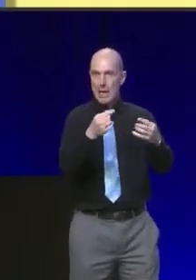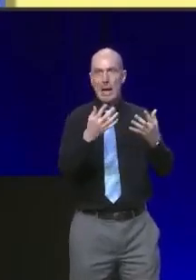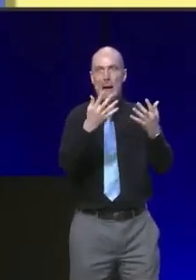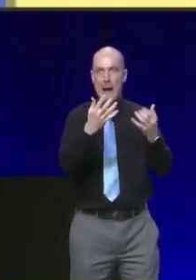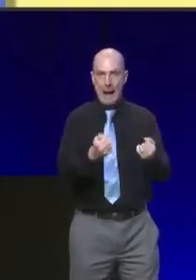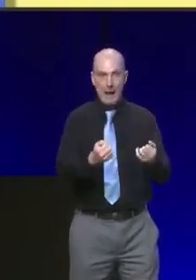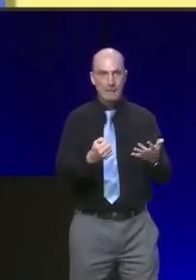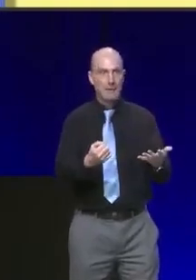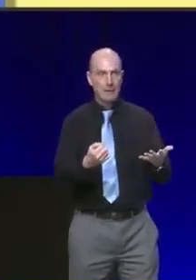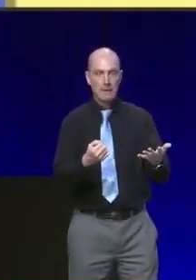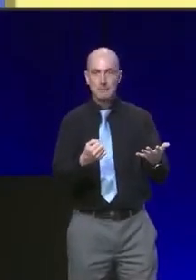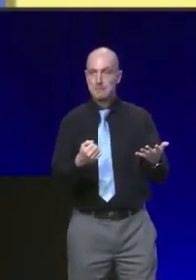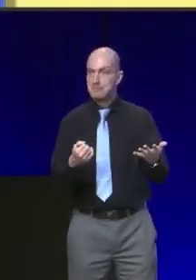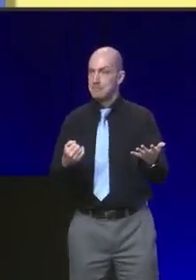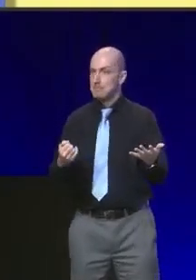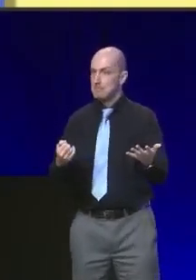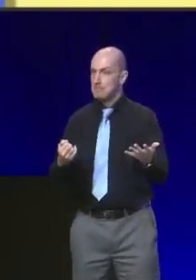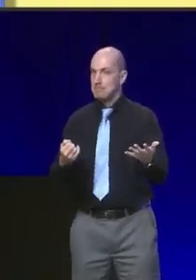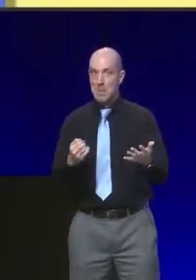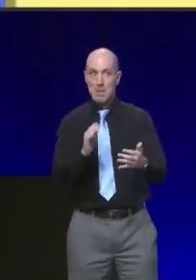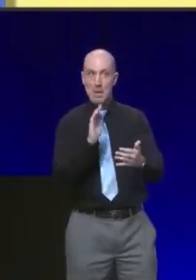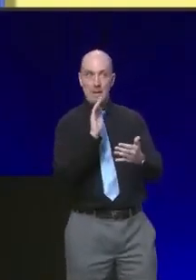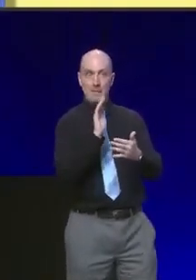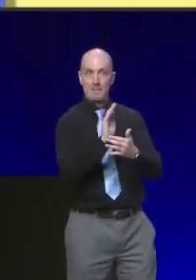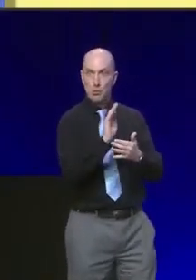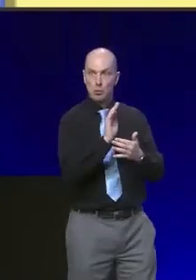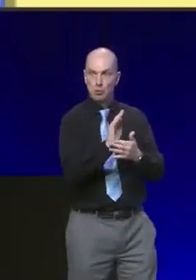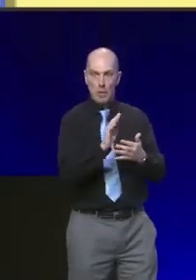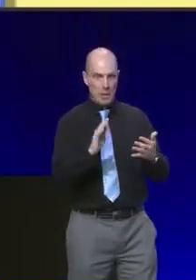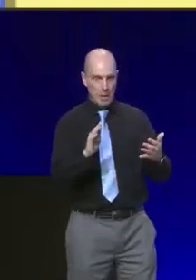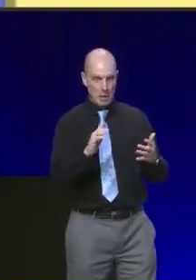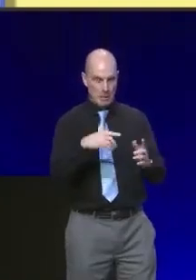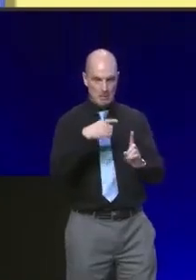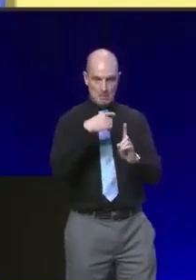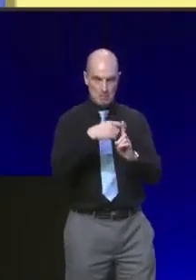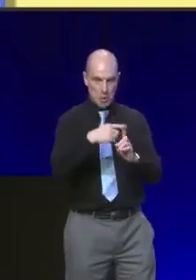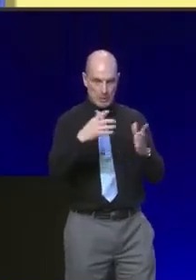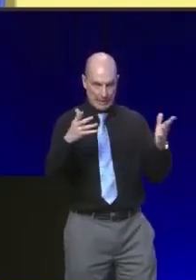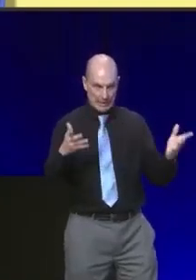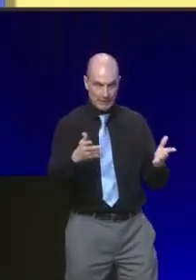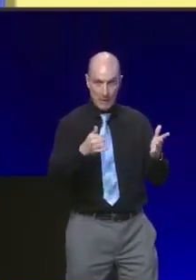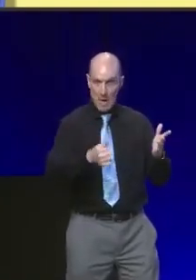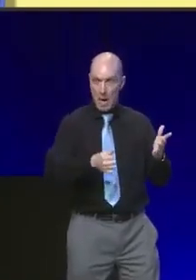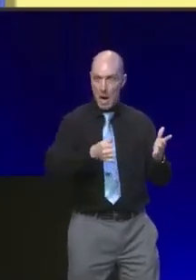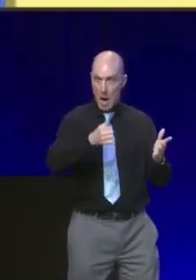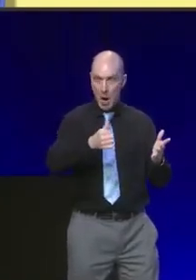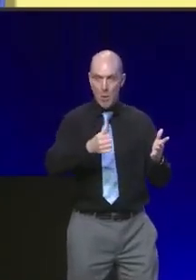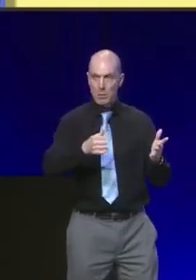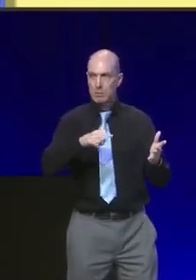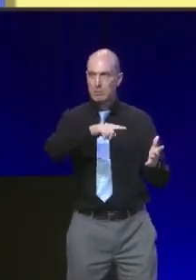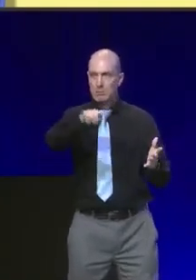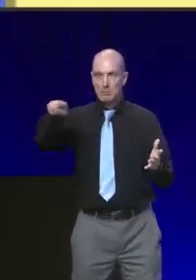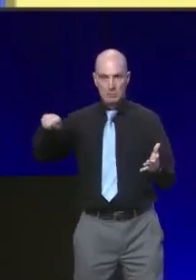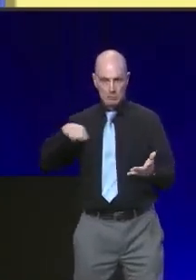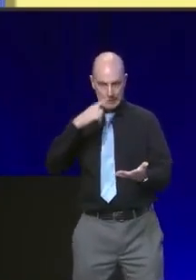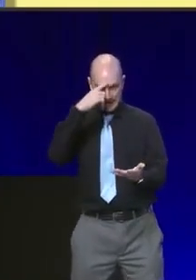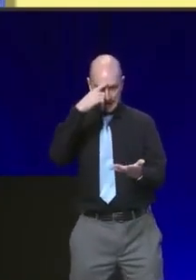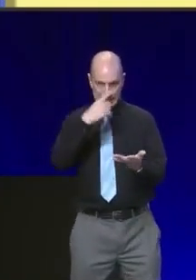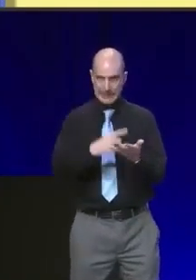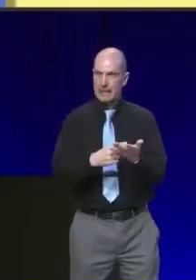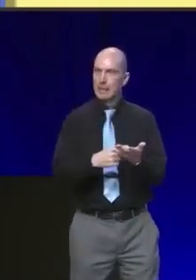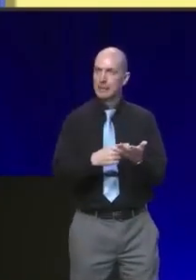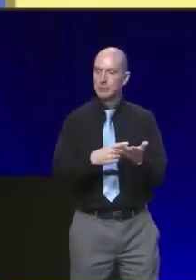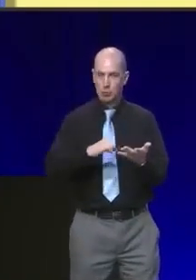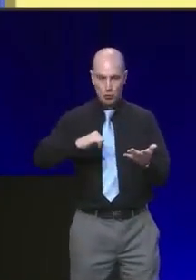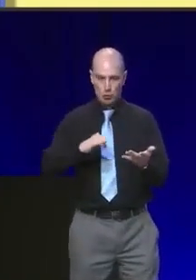Whatever our future holds, that future would be better if it's created by us, the people of Scotland. We have to make it